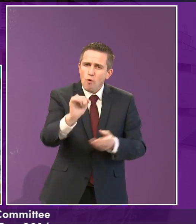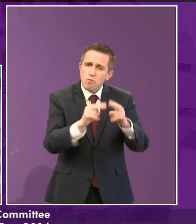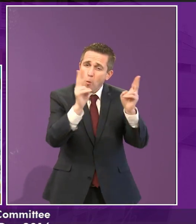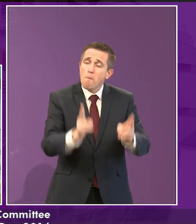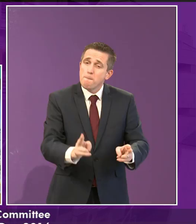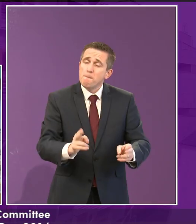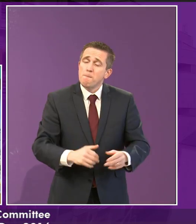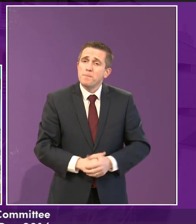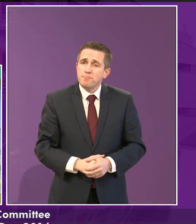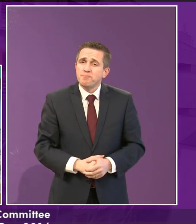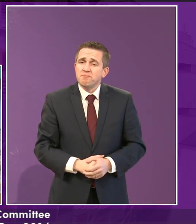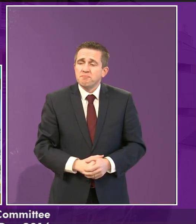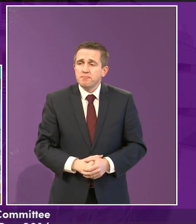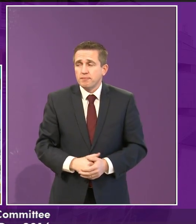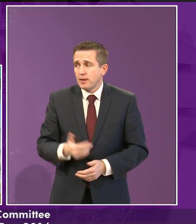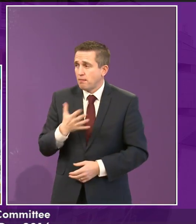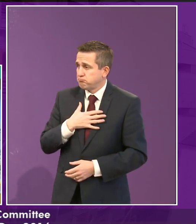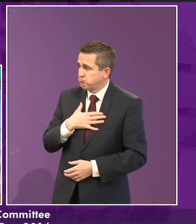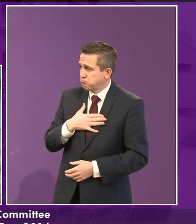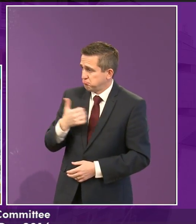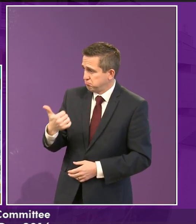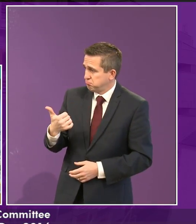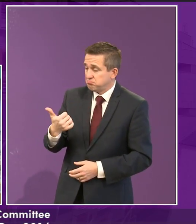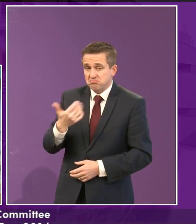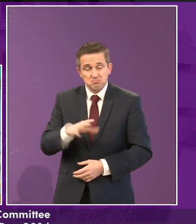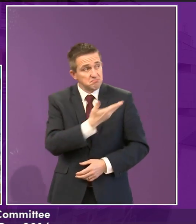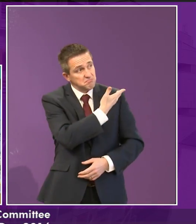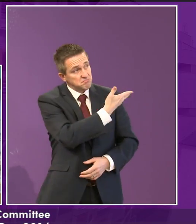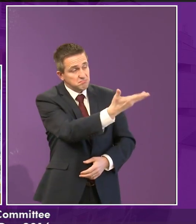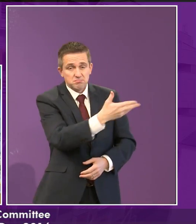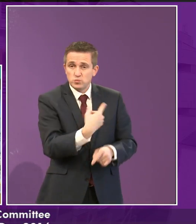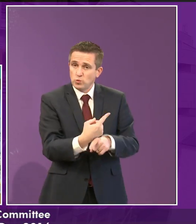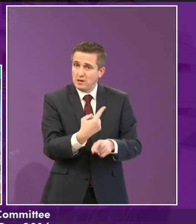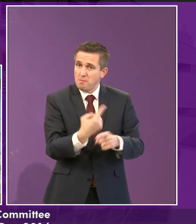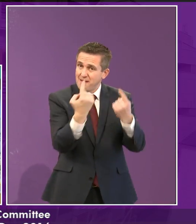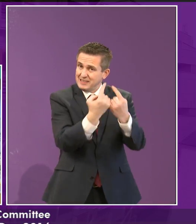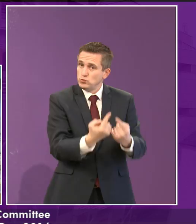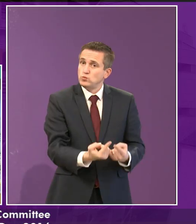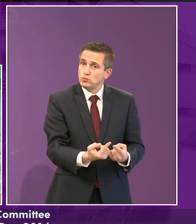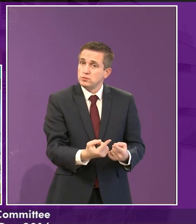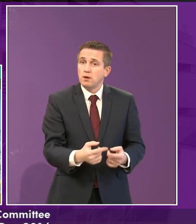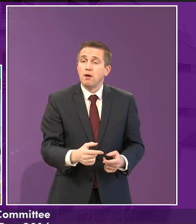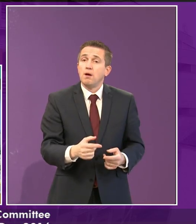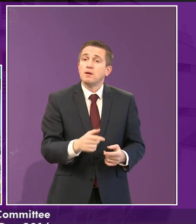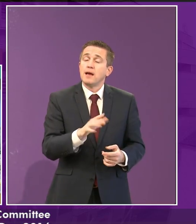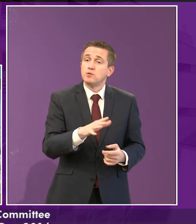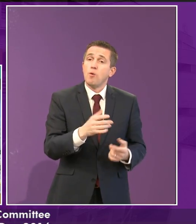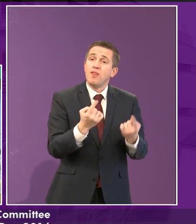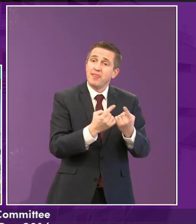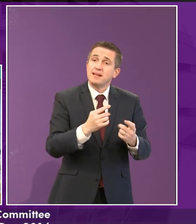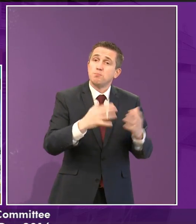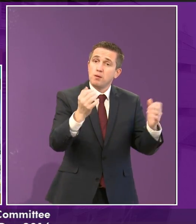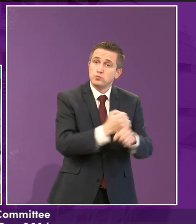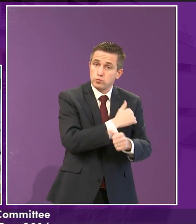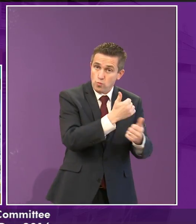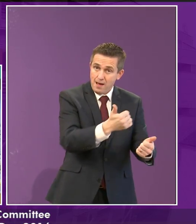That's an excellent point, because that was on all of the cards in our events, so it was on something that we do well, it was on something we need to work on, and